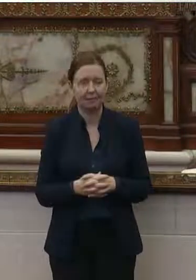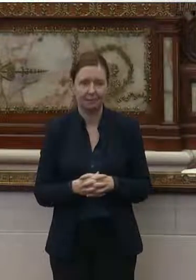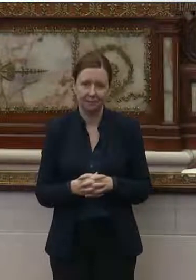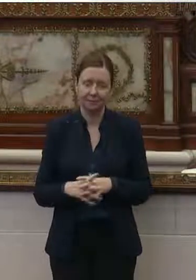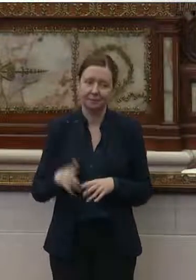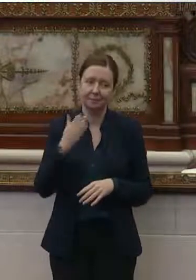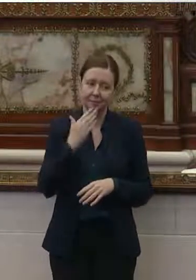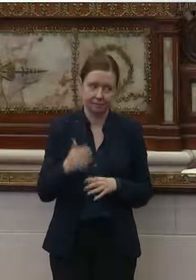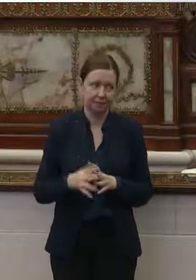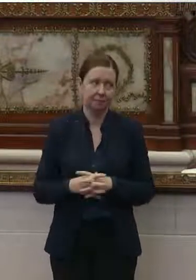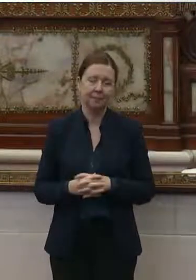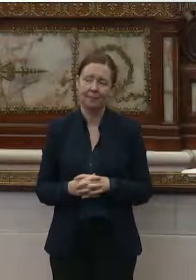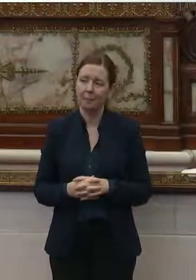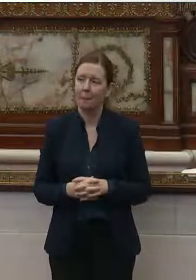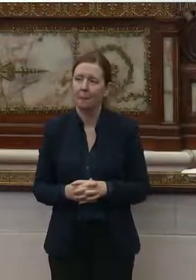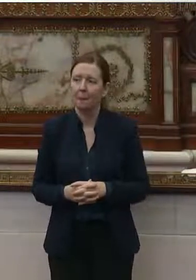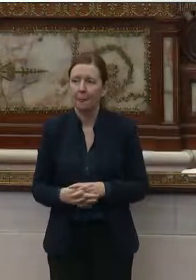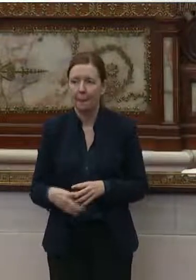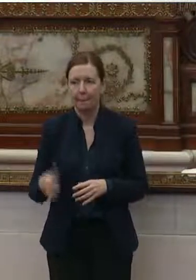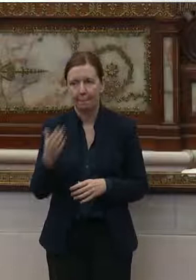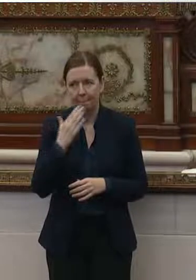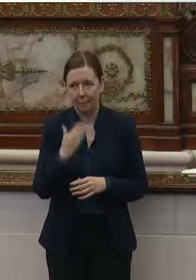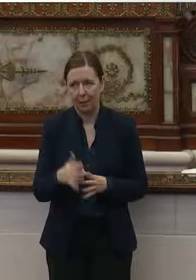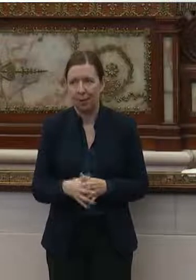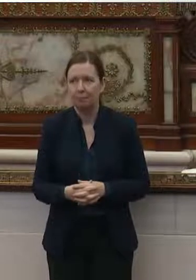Thank you. Thank you.